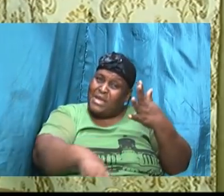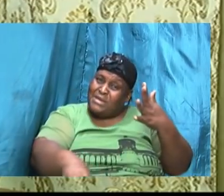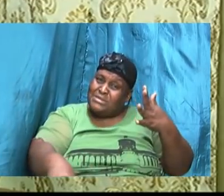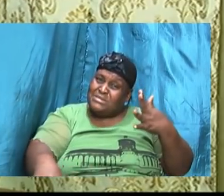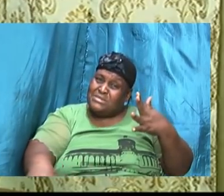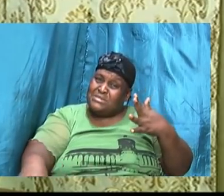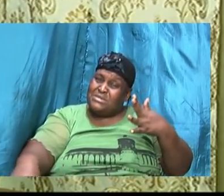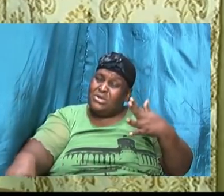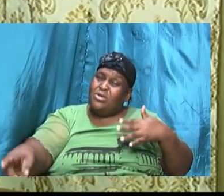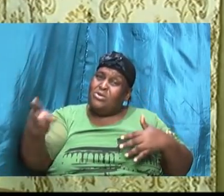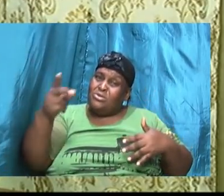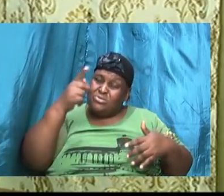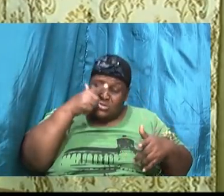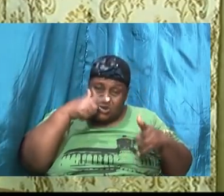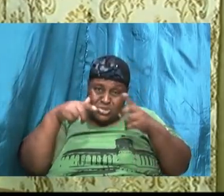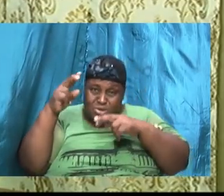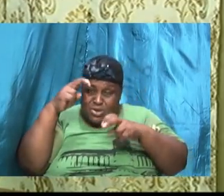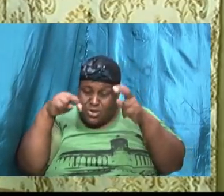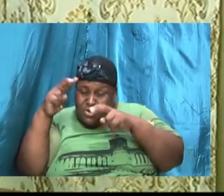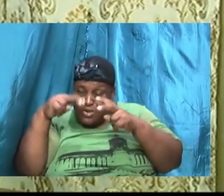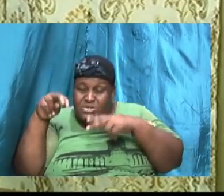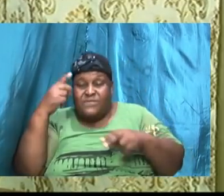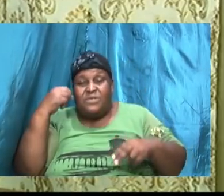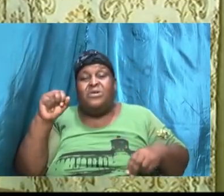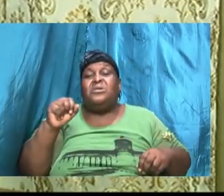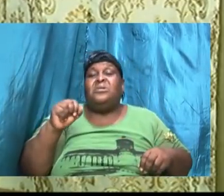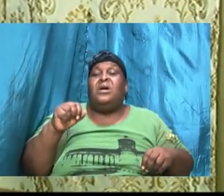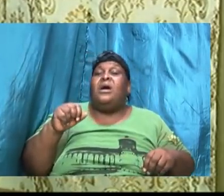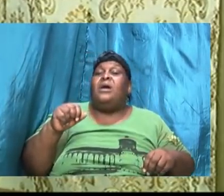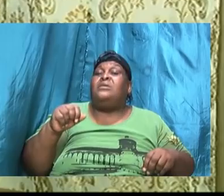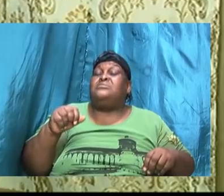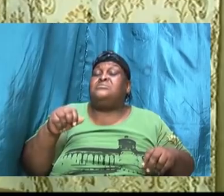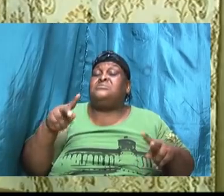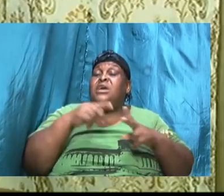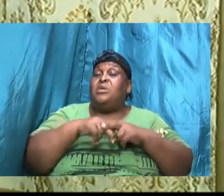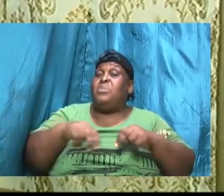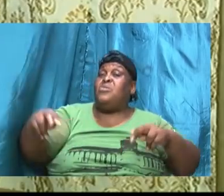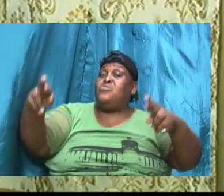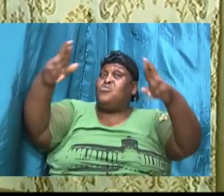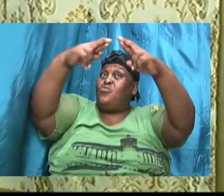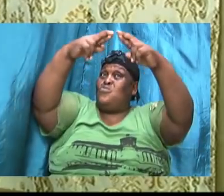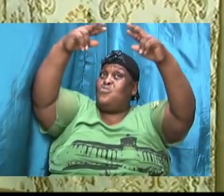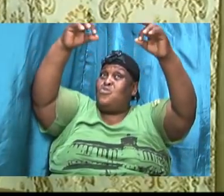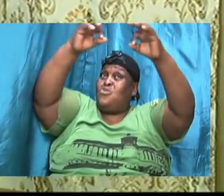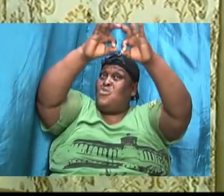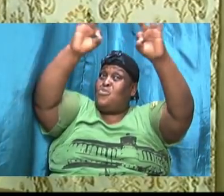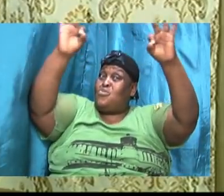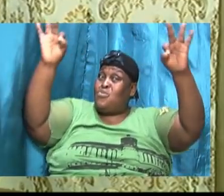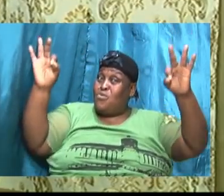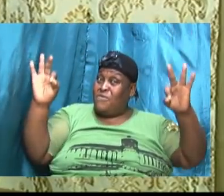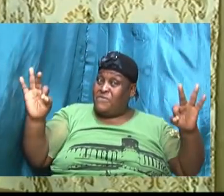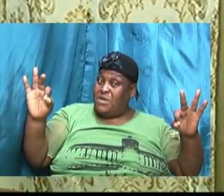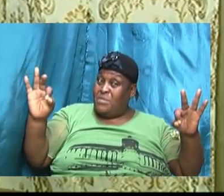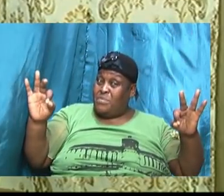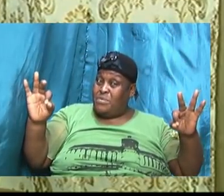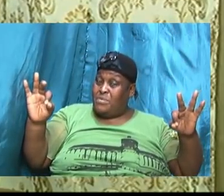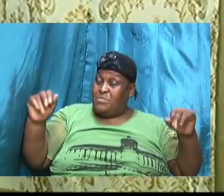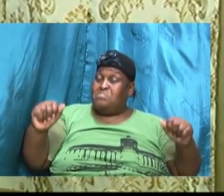to tell me the type of roofing I remember I